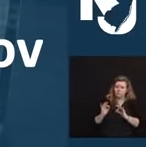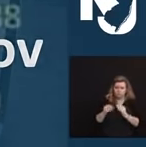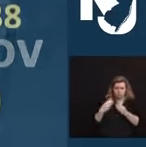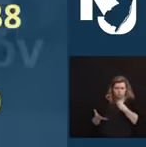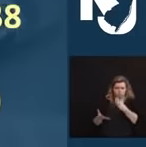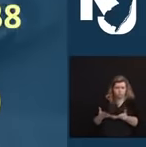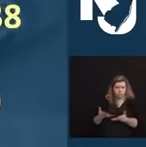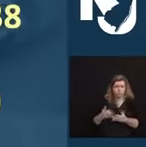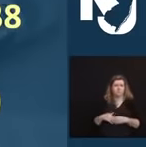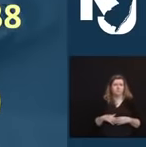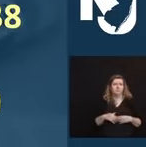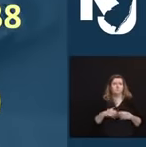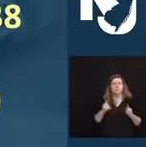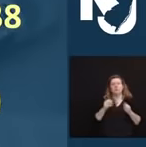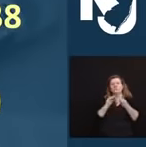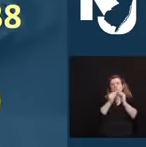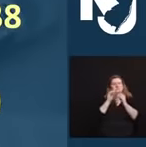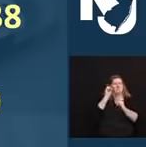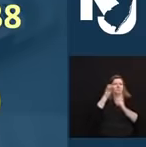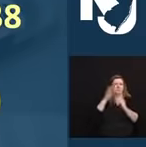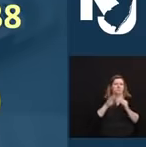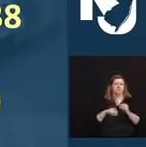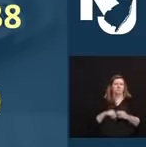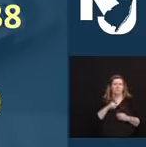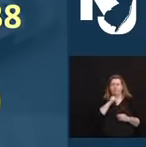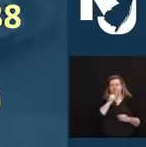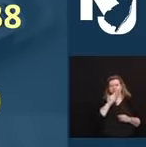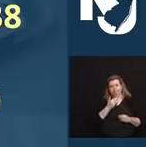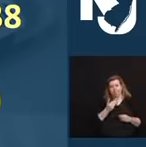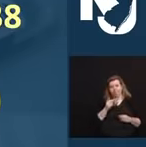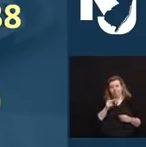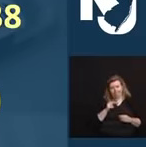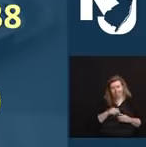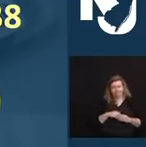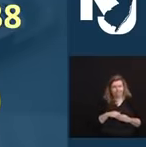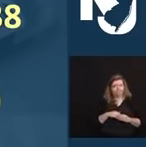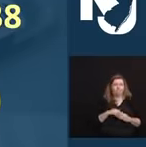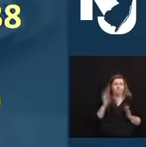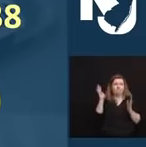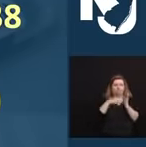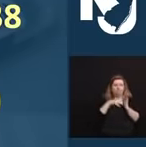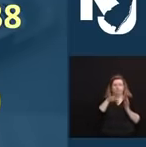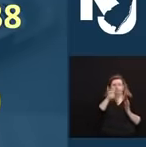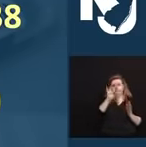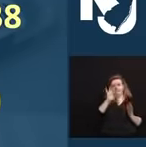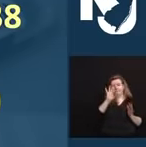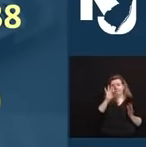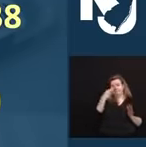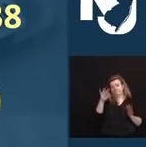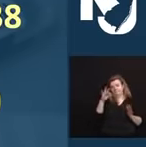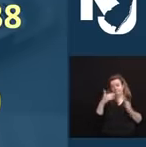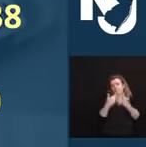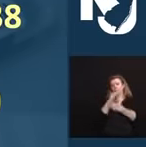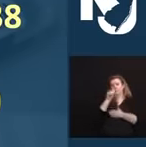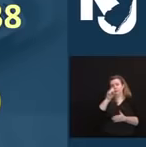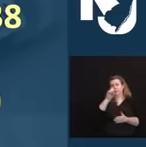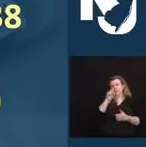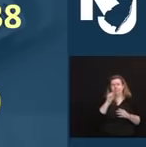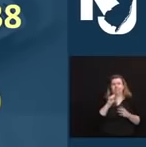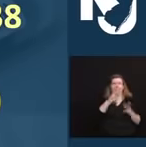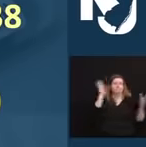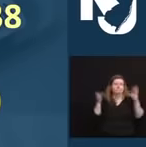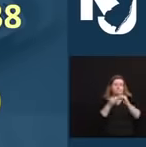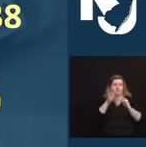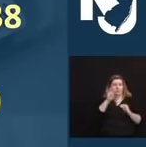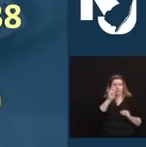reporting an additional 4,919 positive cases. That's a cumulative total of 445,138